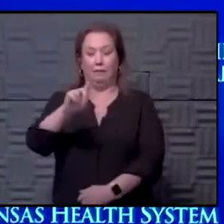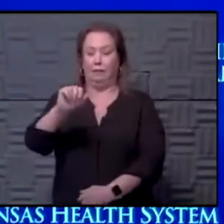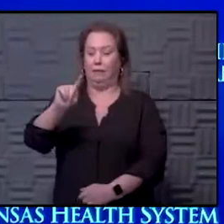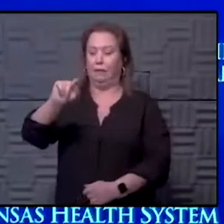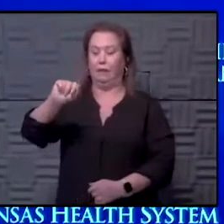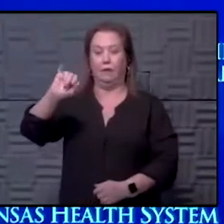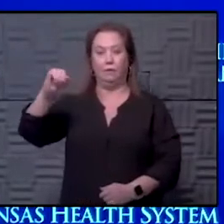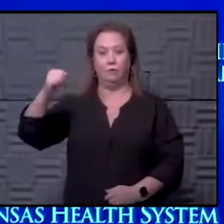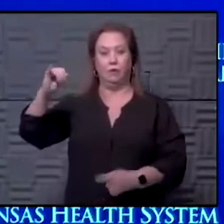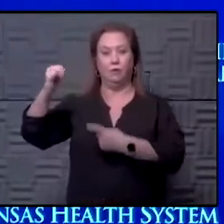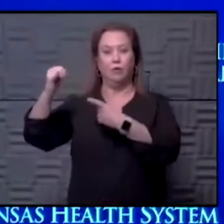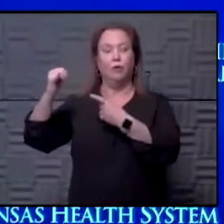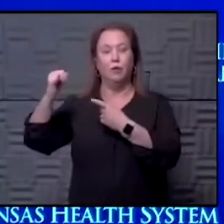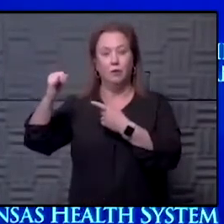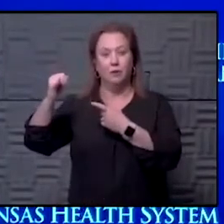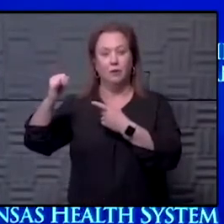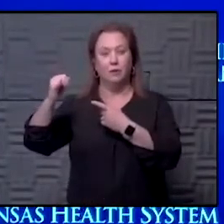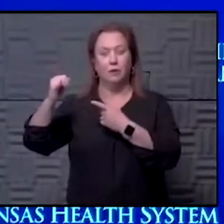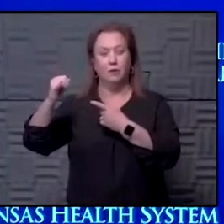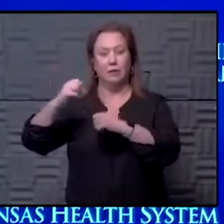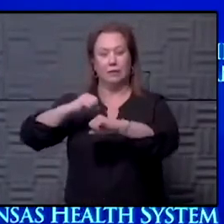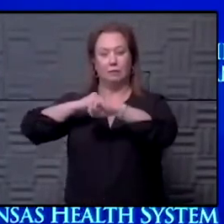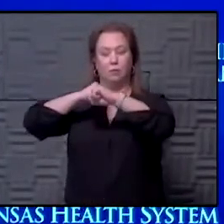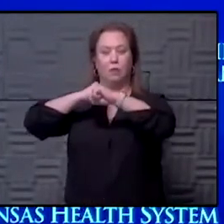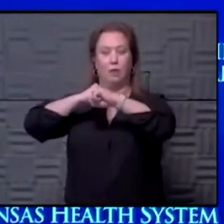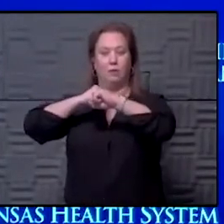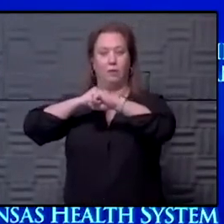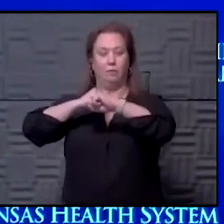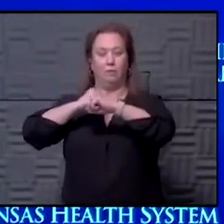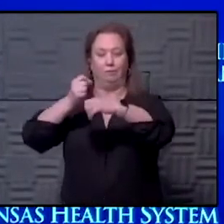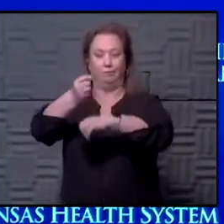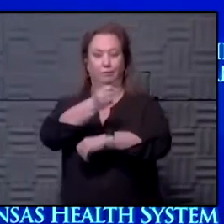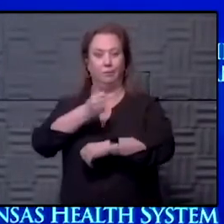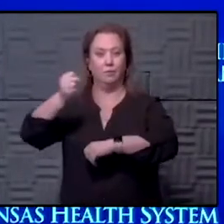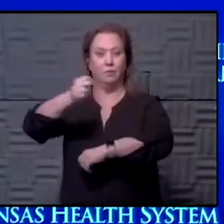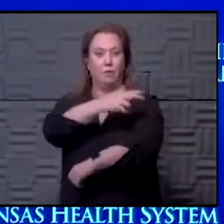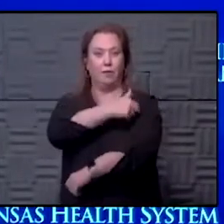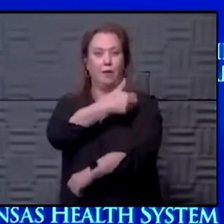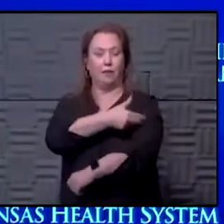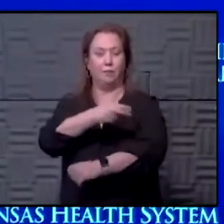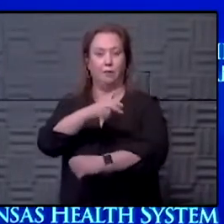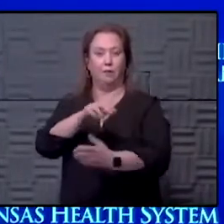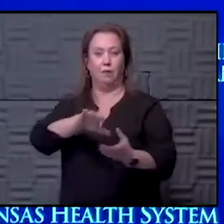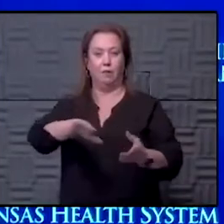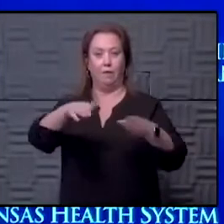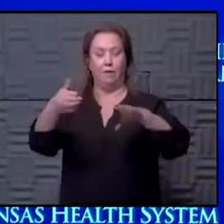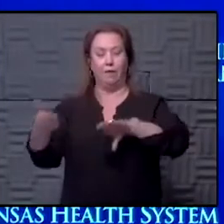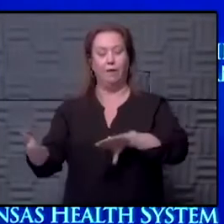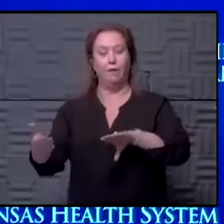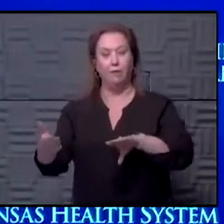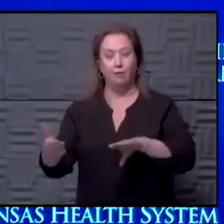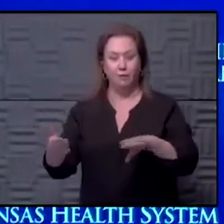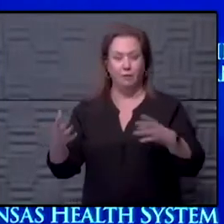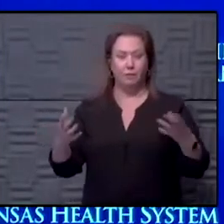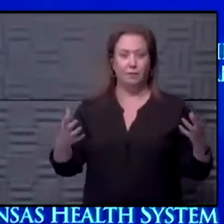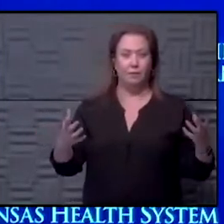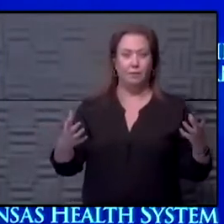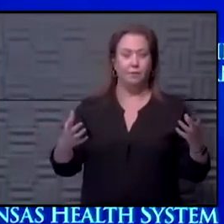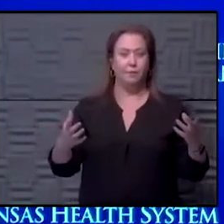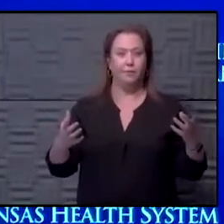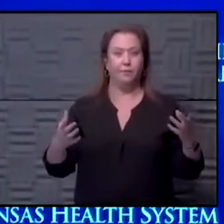out with Johnson & Johnson is that it's completely protective against being hospitalized or death. So what you're really – so I think